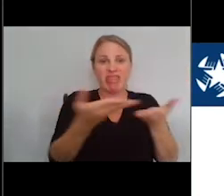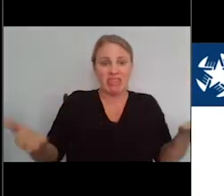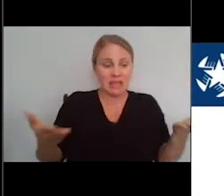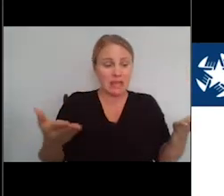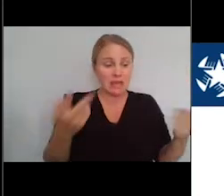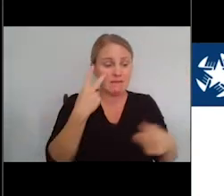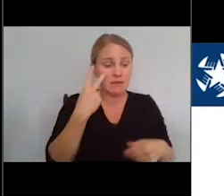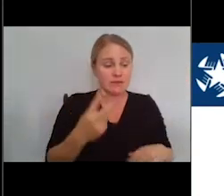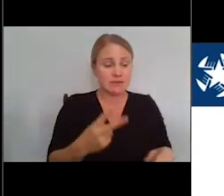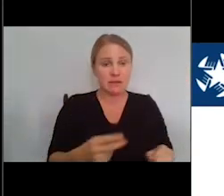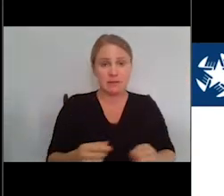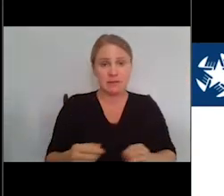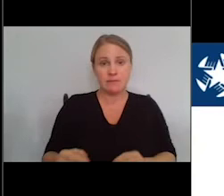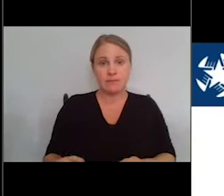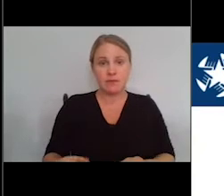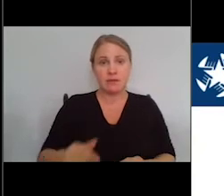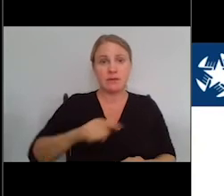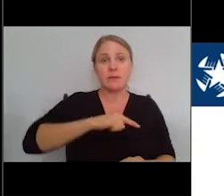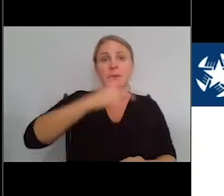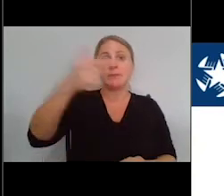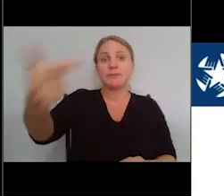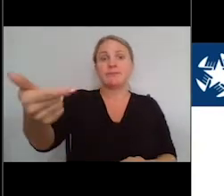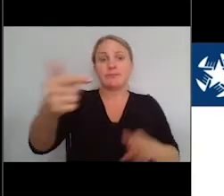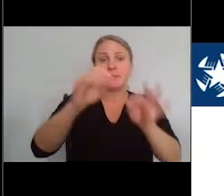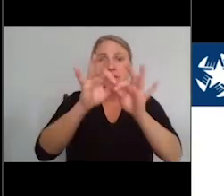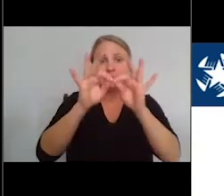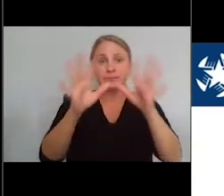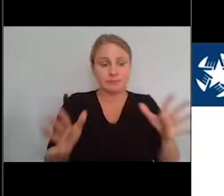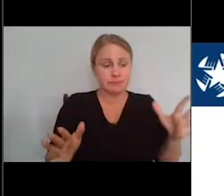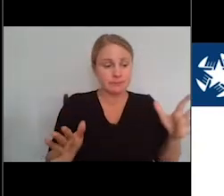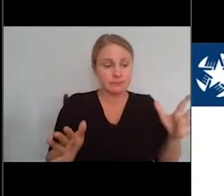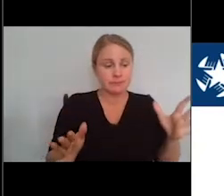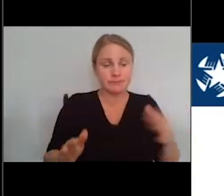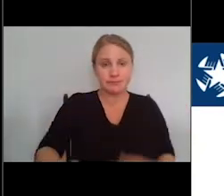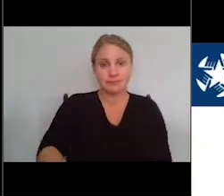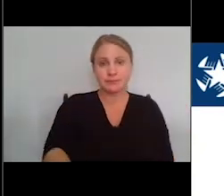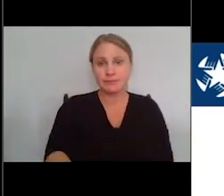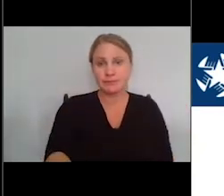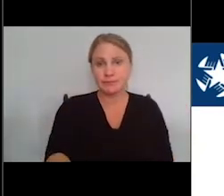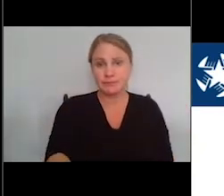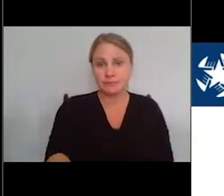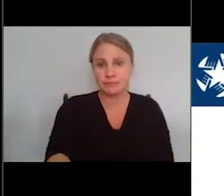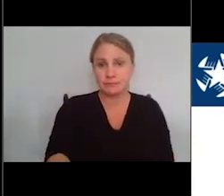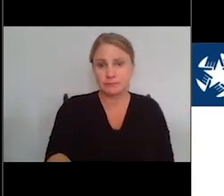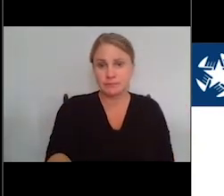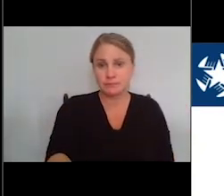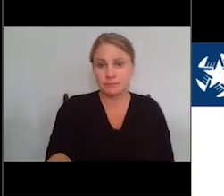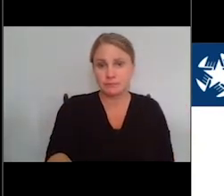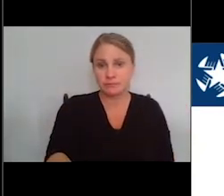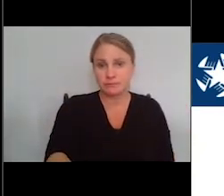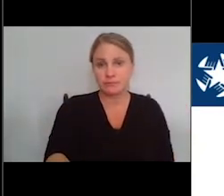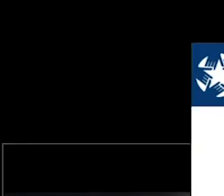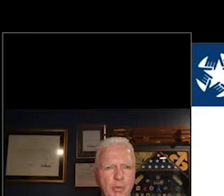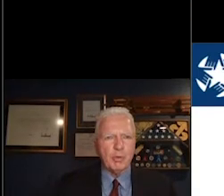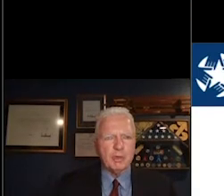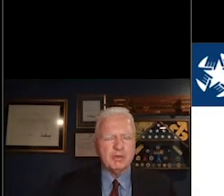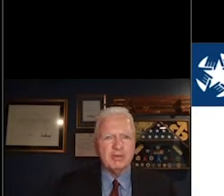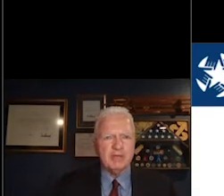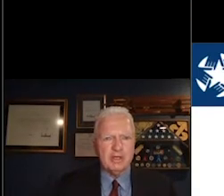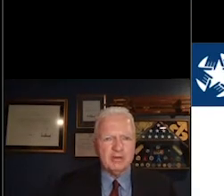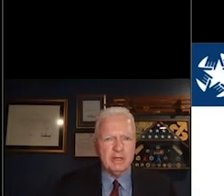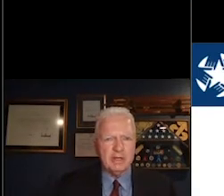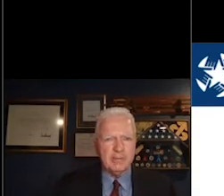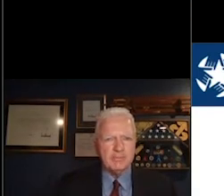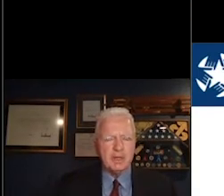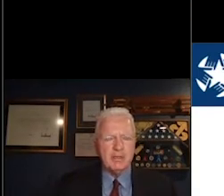numbers of 43, 47 million people having COVID in the U.S., let me correct that because those are the numbers reported